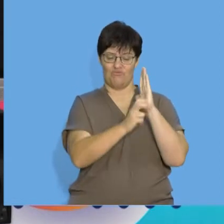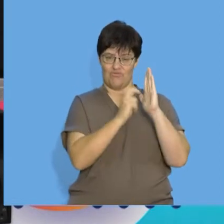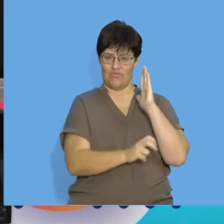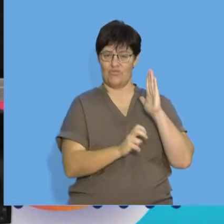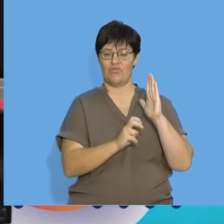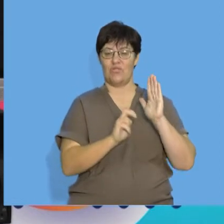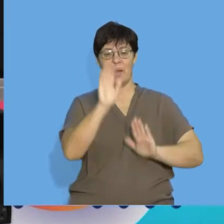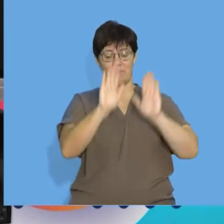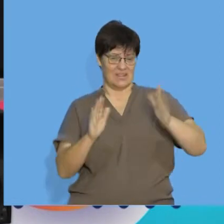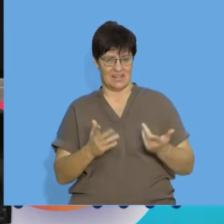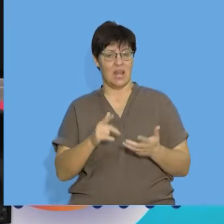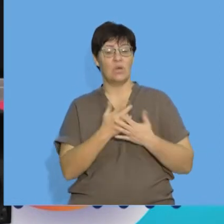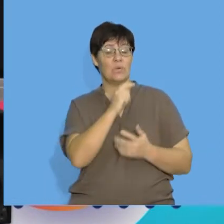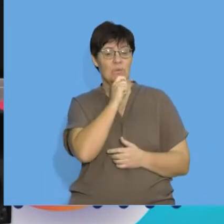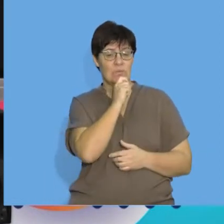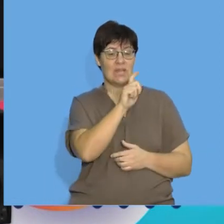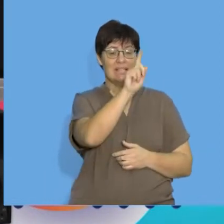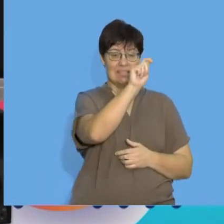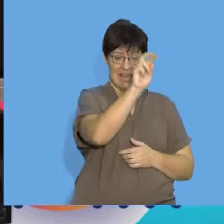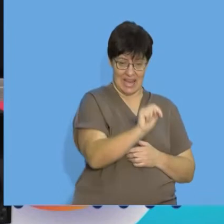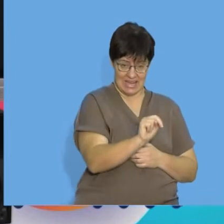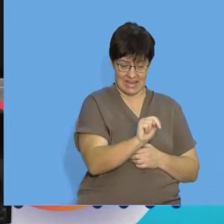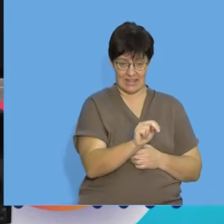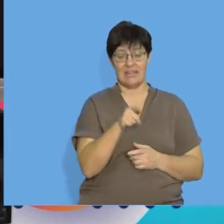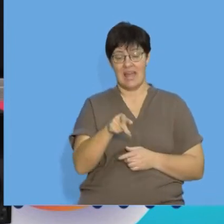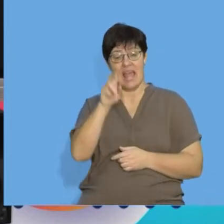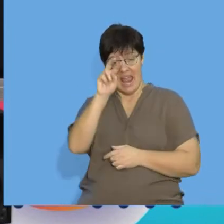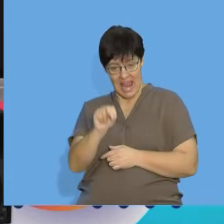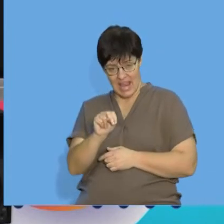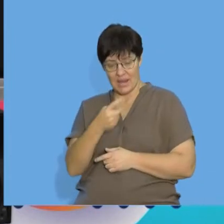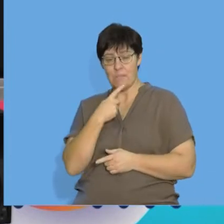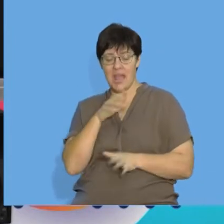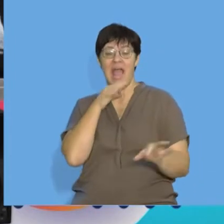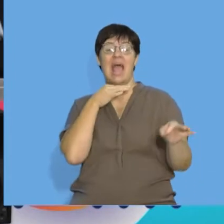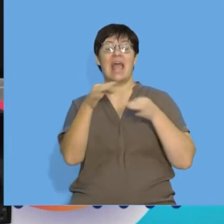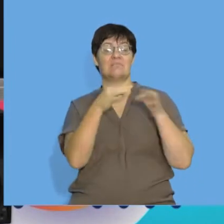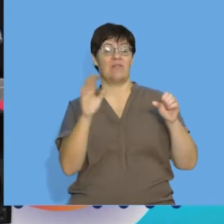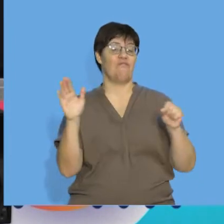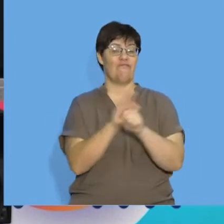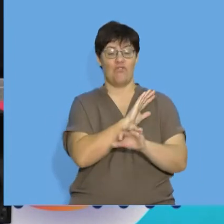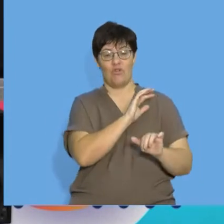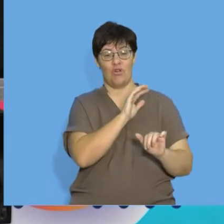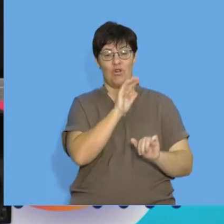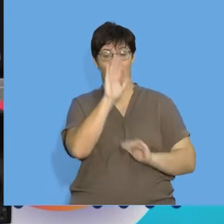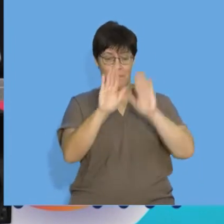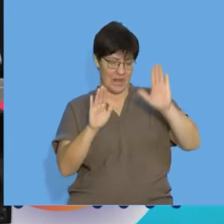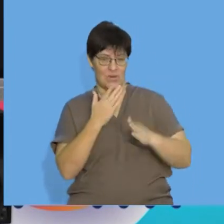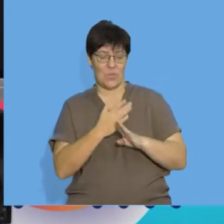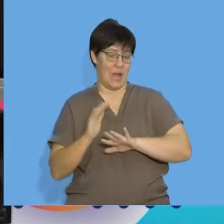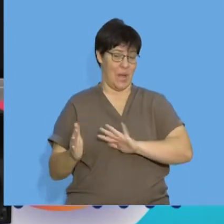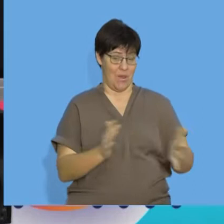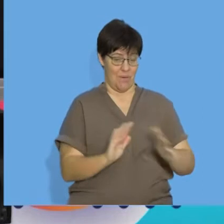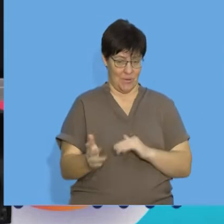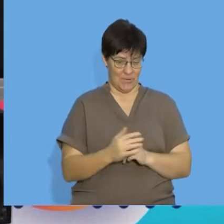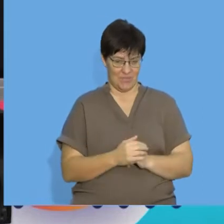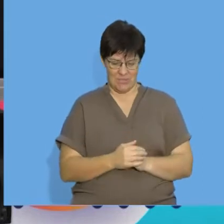our pattern using TN and N that can help me describe the whole pattern and how it works. But